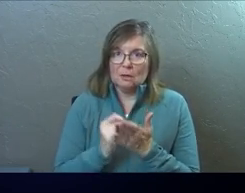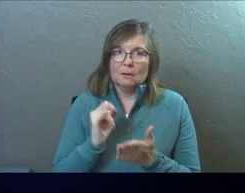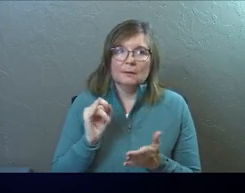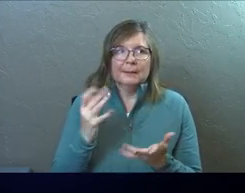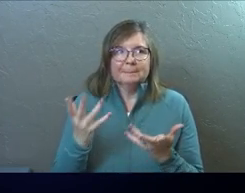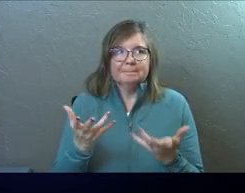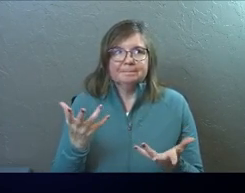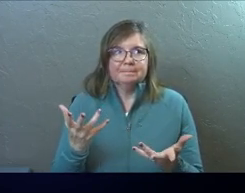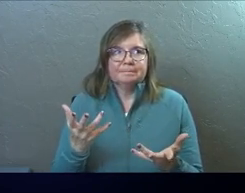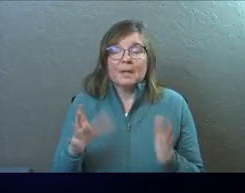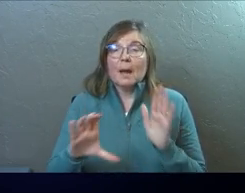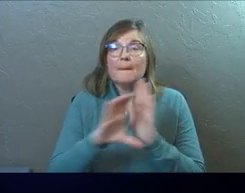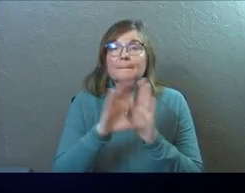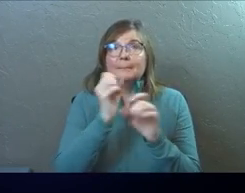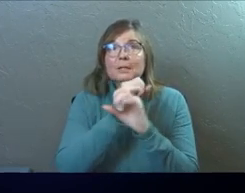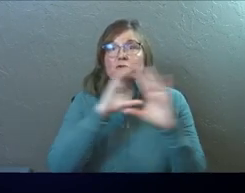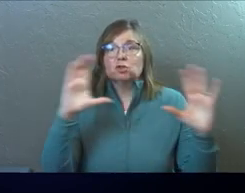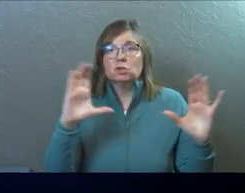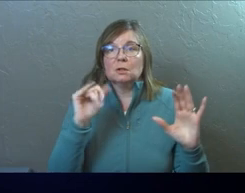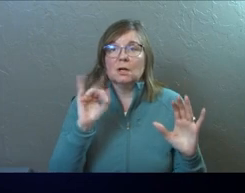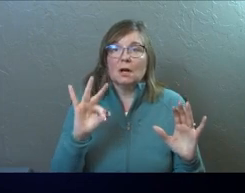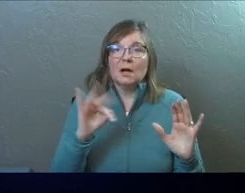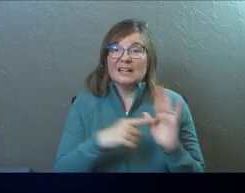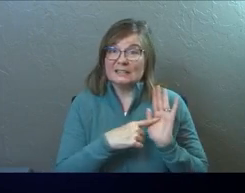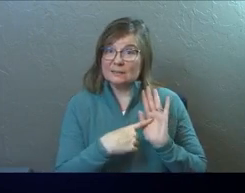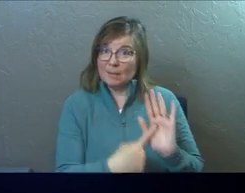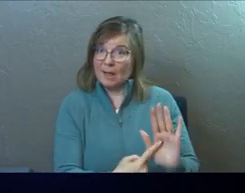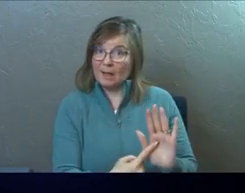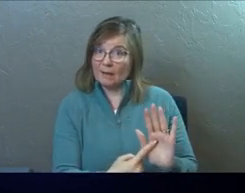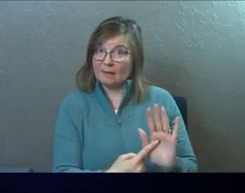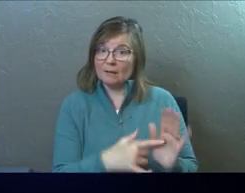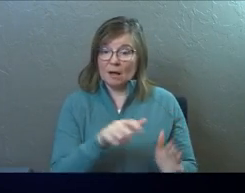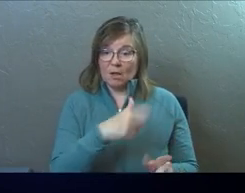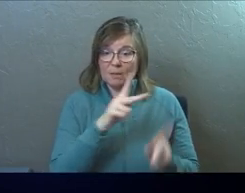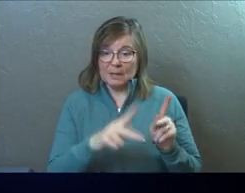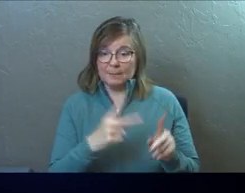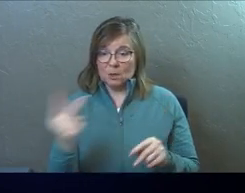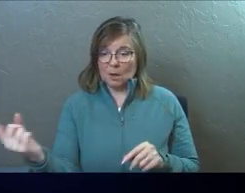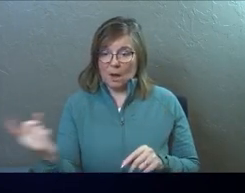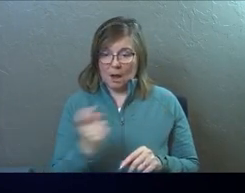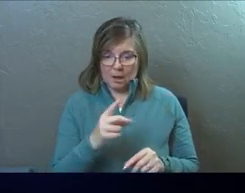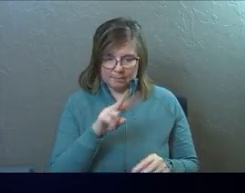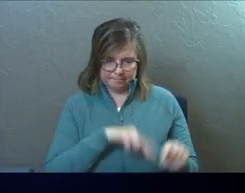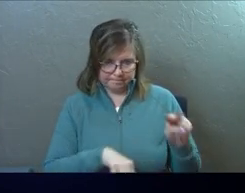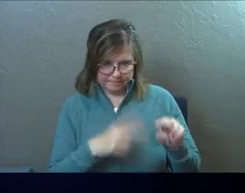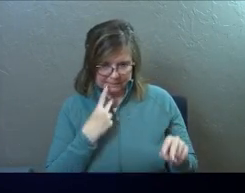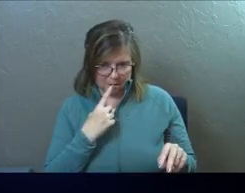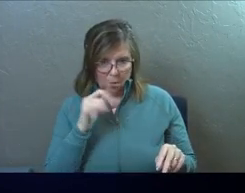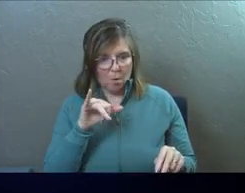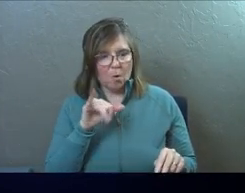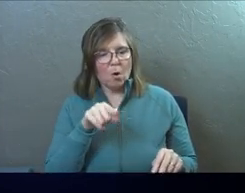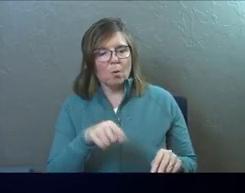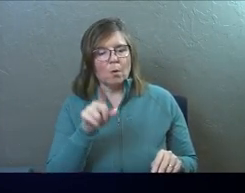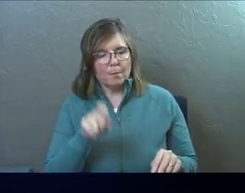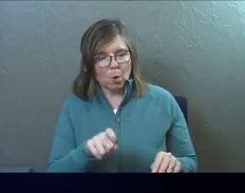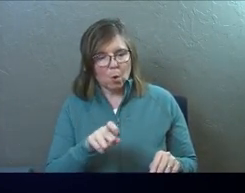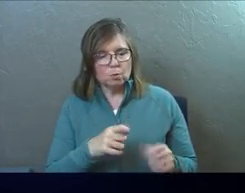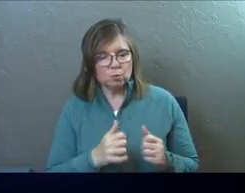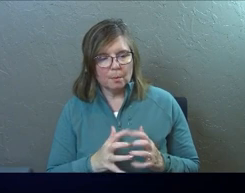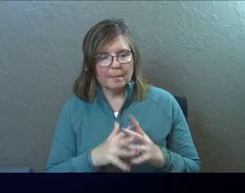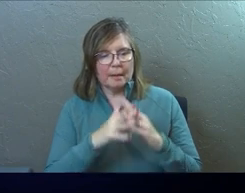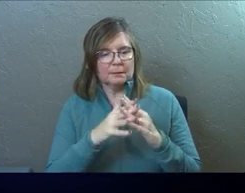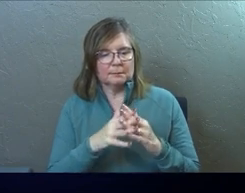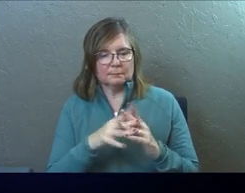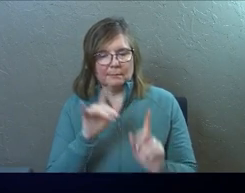a picture, a display that other people could come to and say, this is what we're supposed to